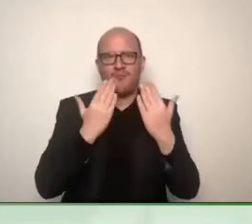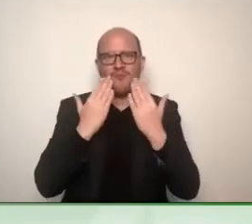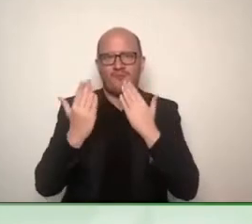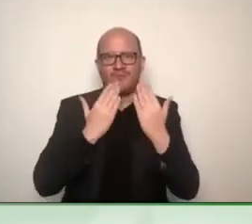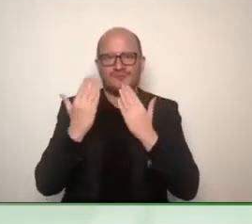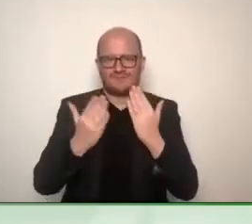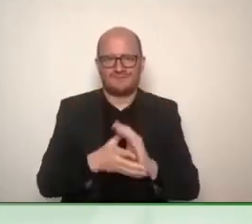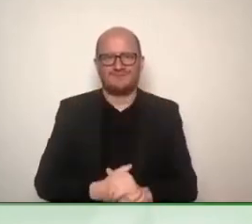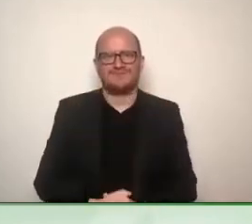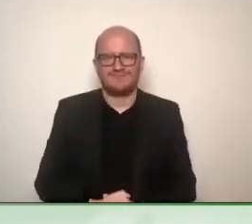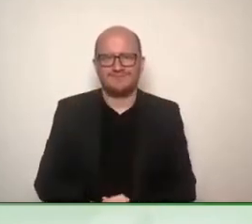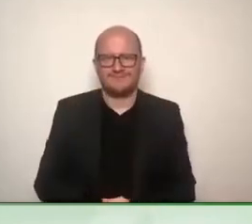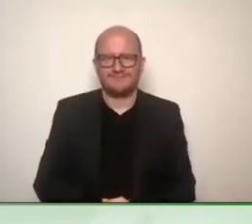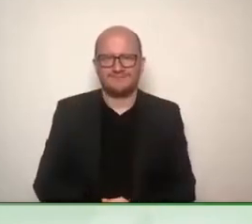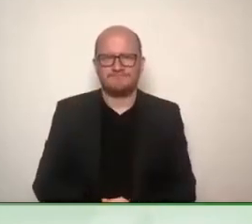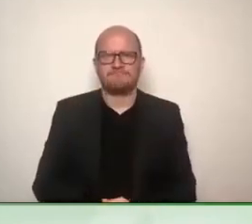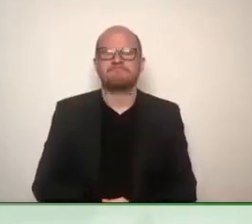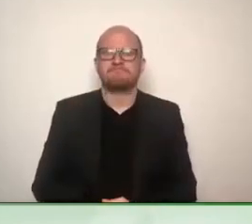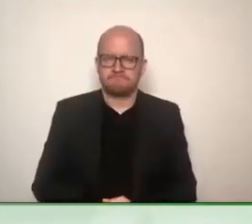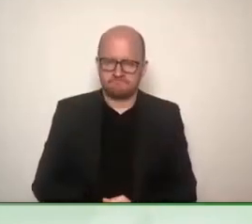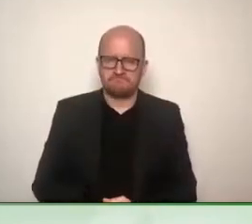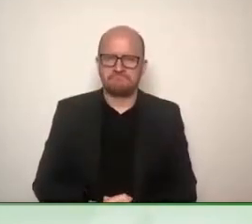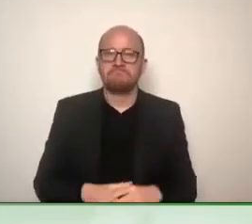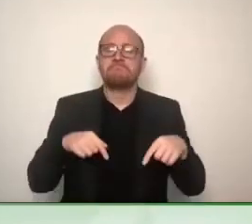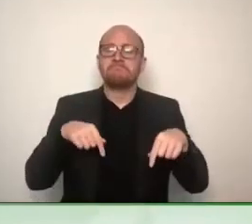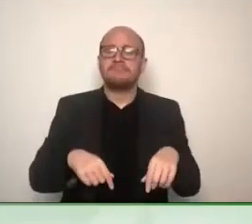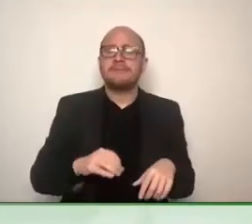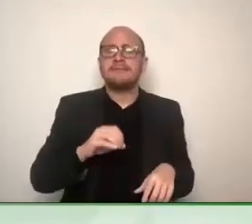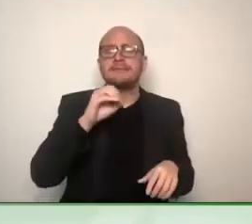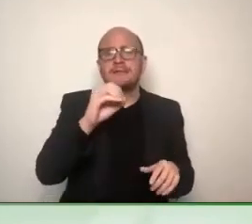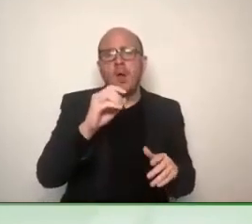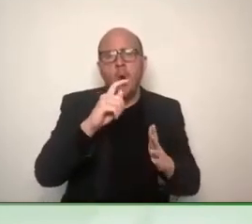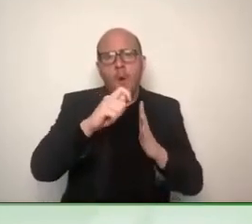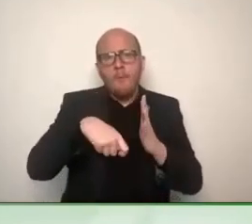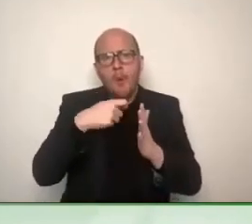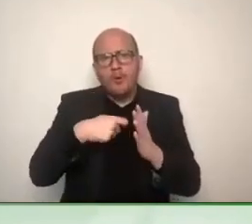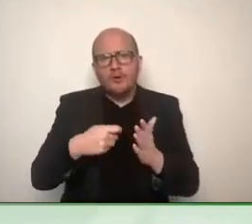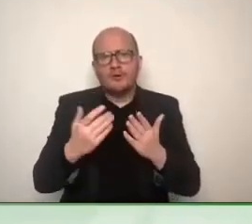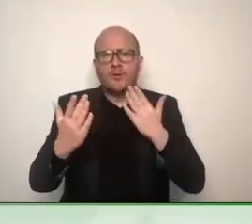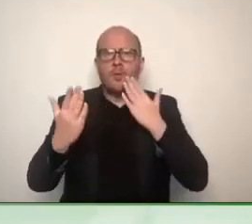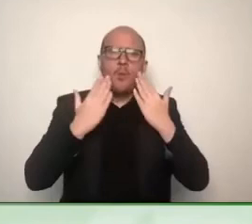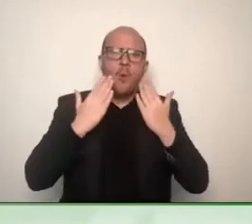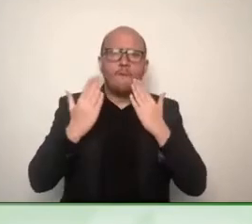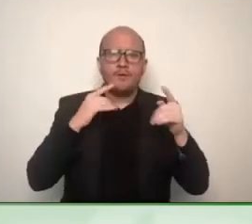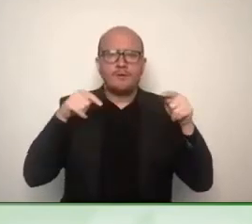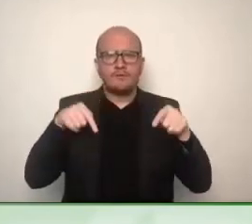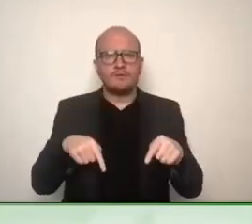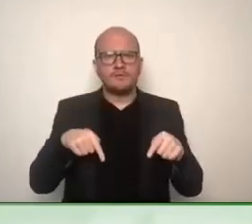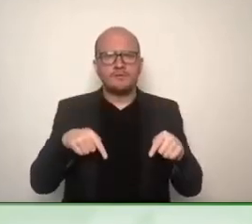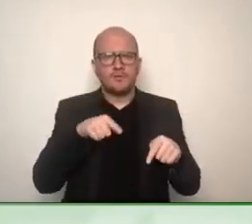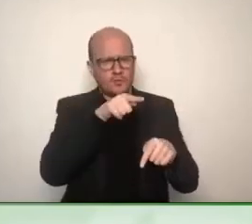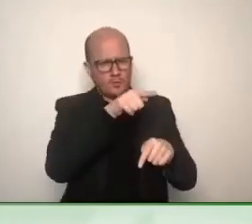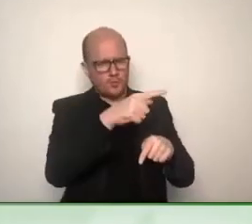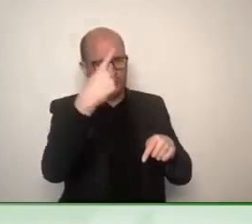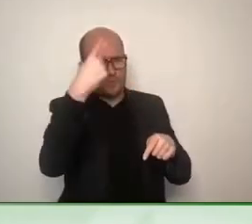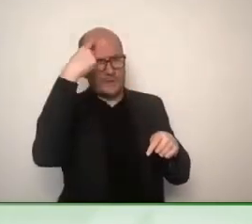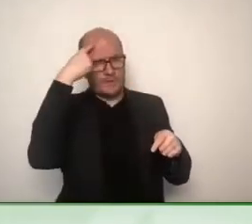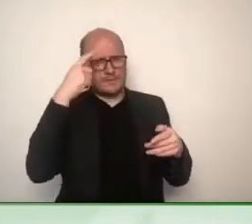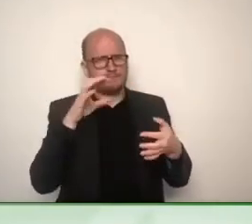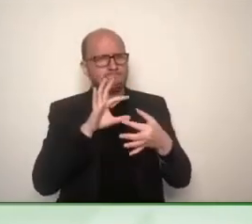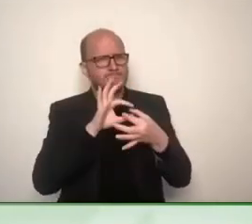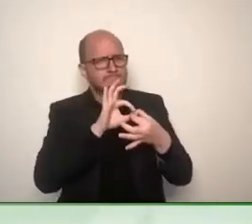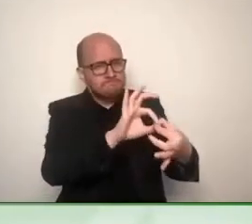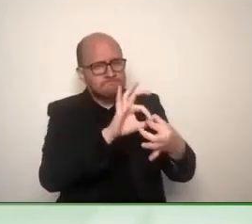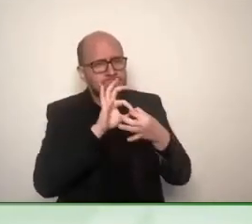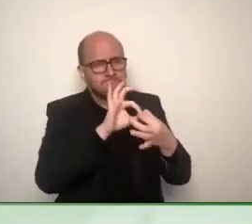Serial Project team and the Serial Project Conference, how do you see the collaboration going forward? Is there something that you could